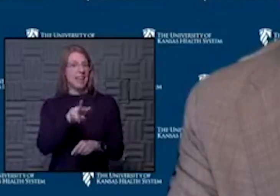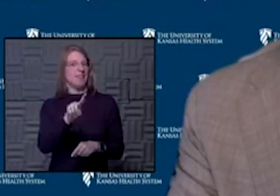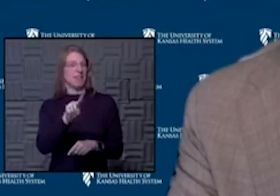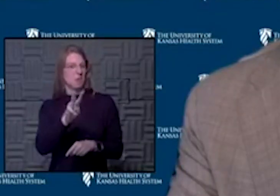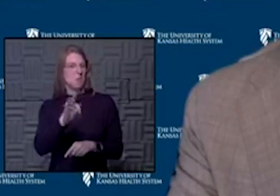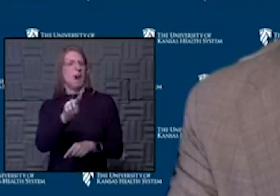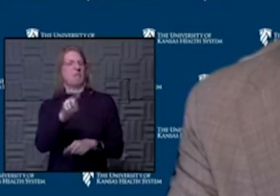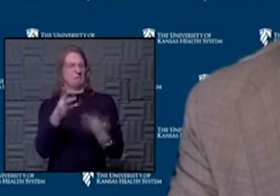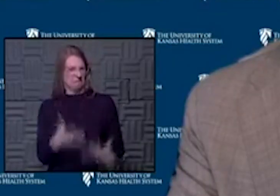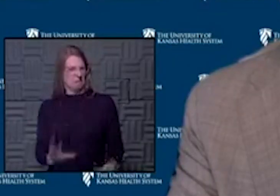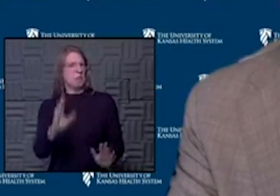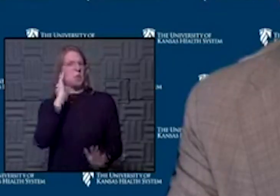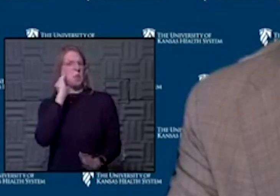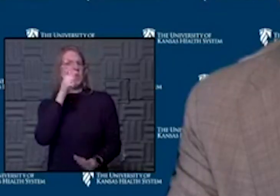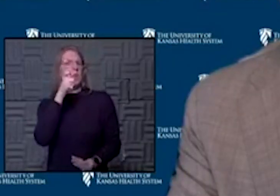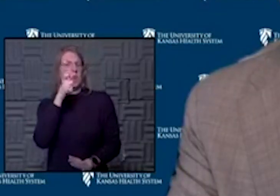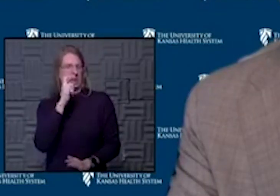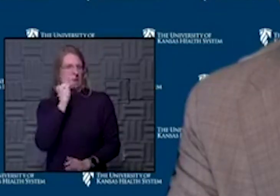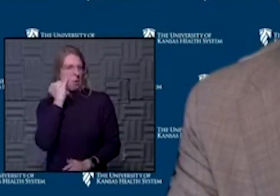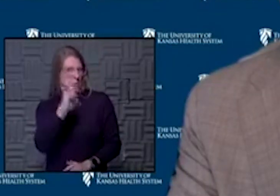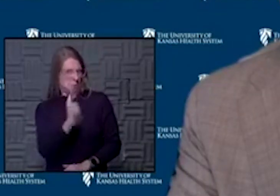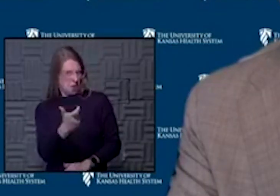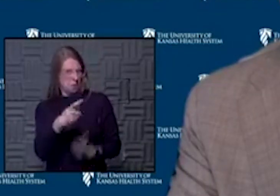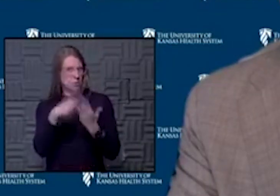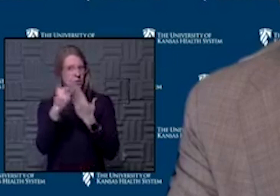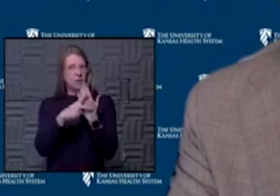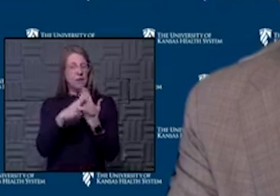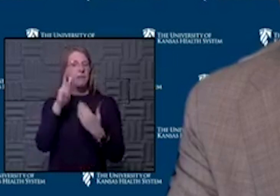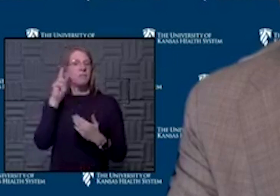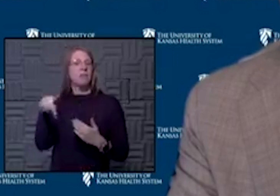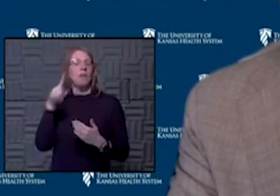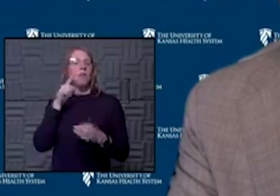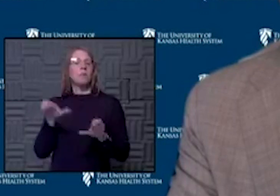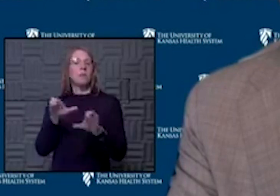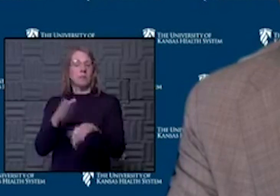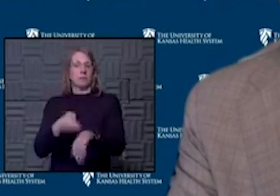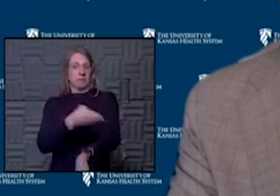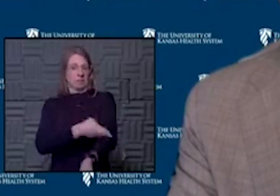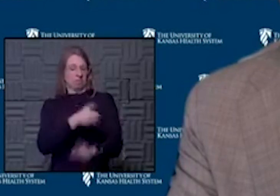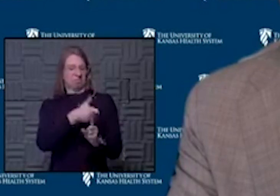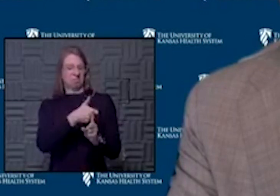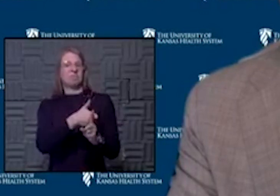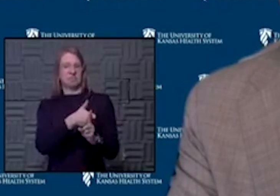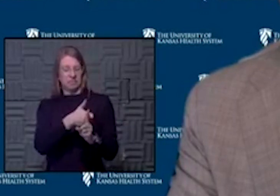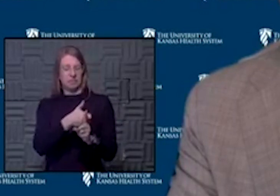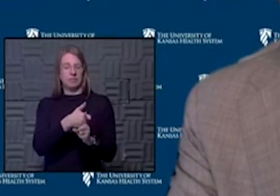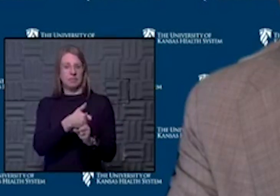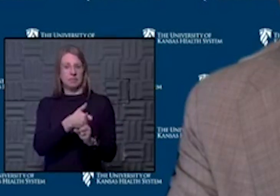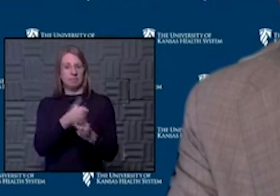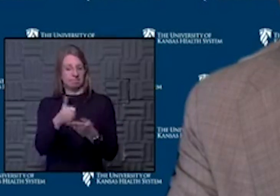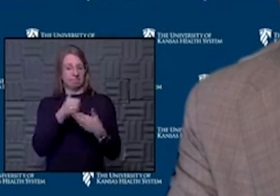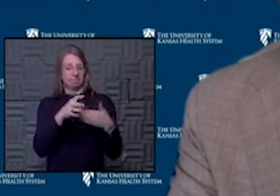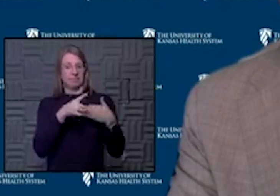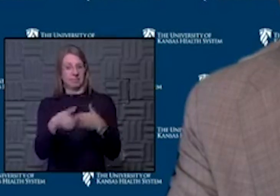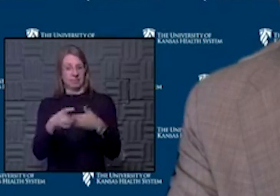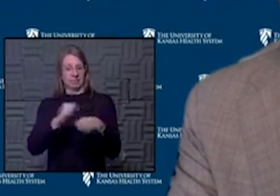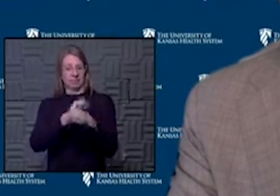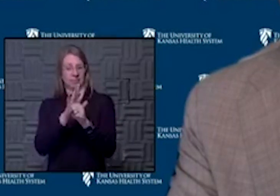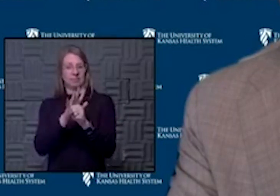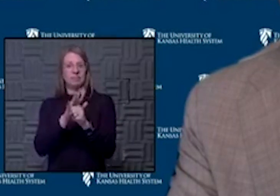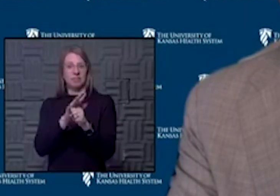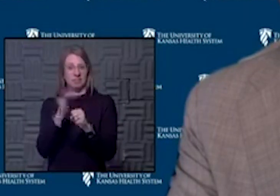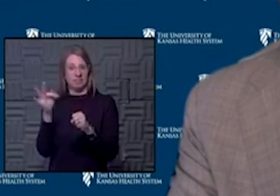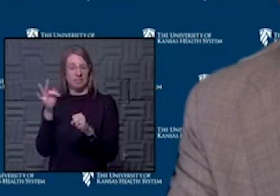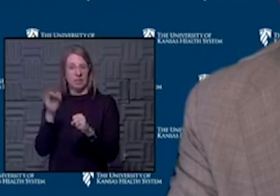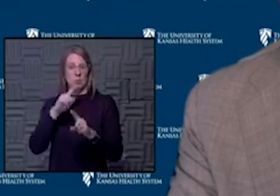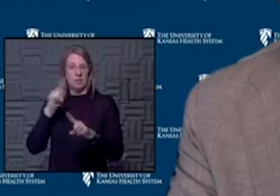many of you who watch this program. David is our vice president of performance improvement and has really helped to lead our coronavirus response